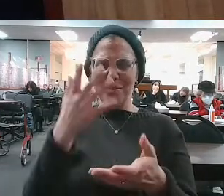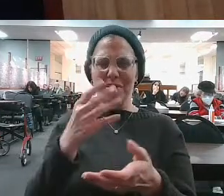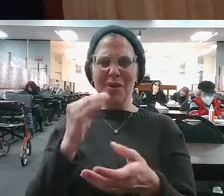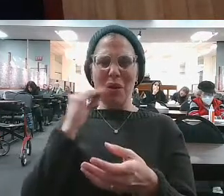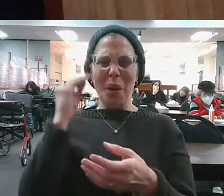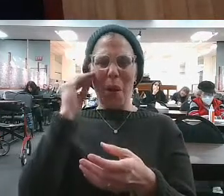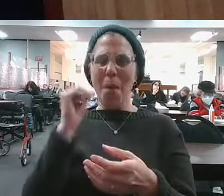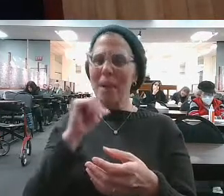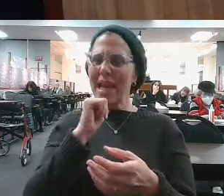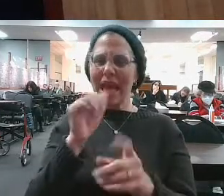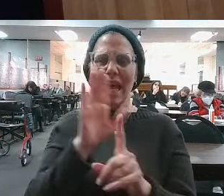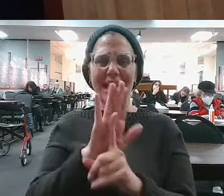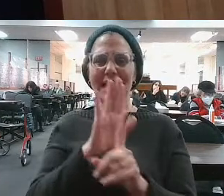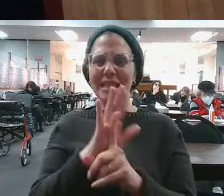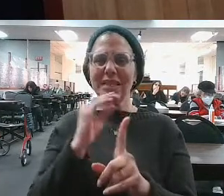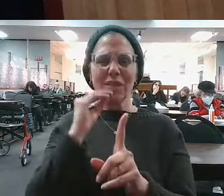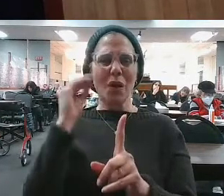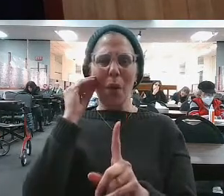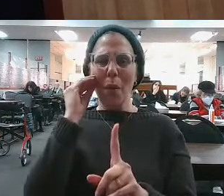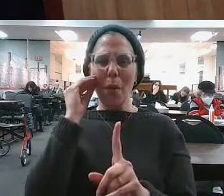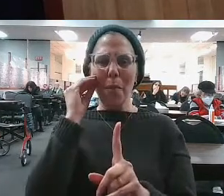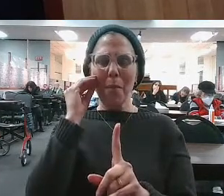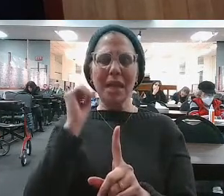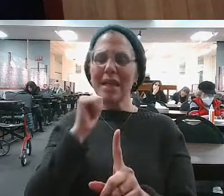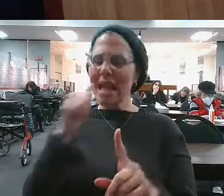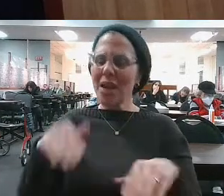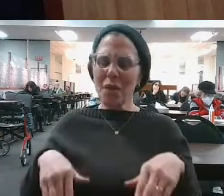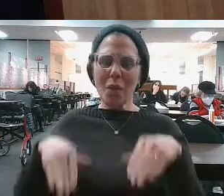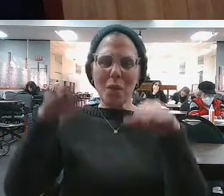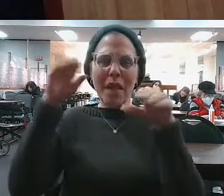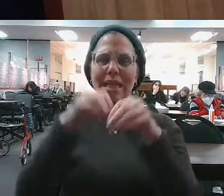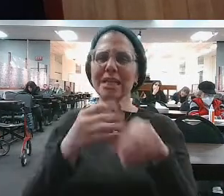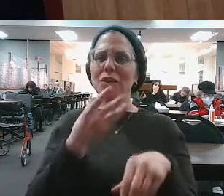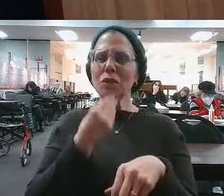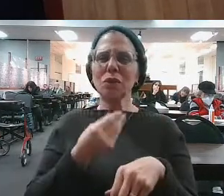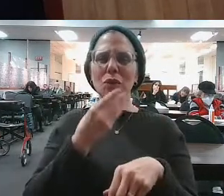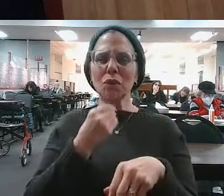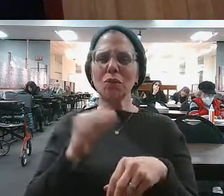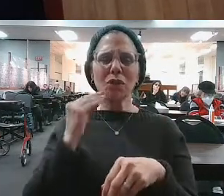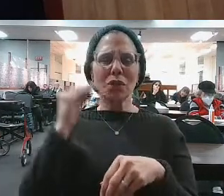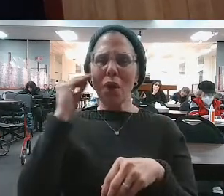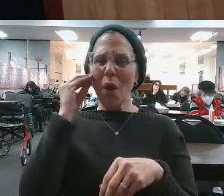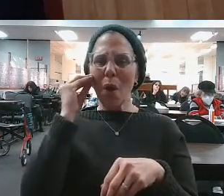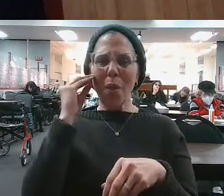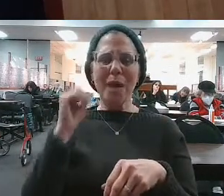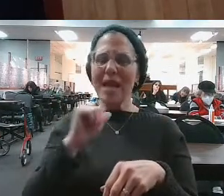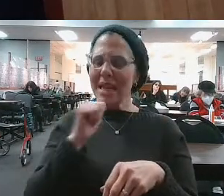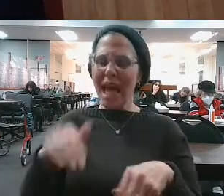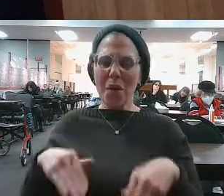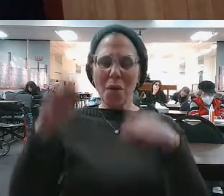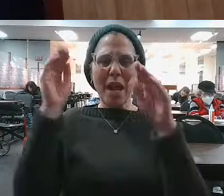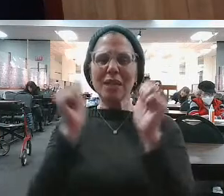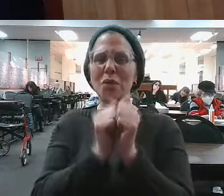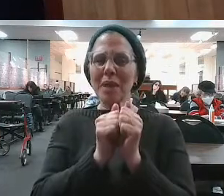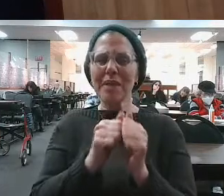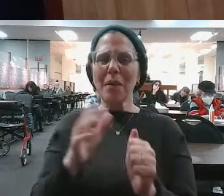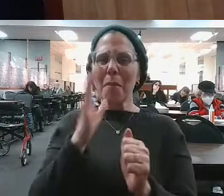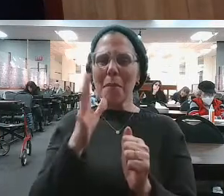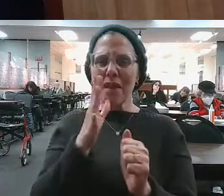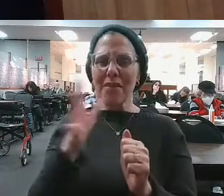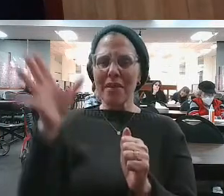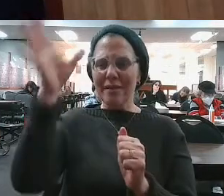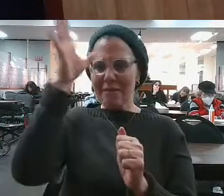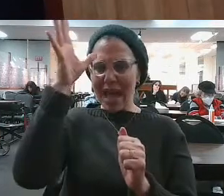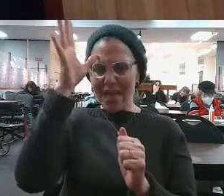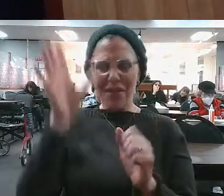He's raised in a Jewish home. He's not raised by his mother. He's not raised by his father.